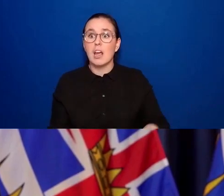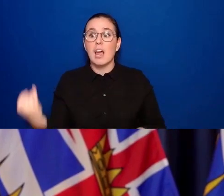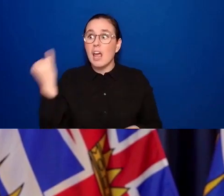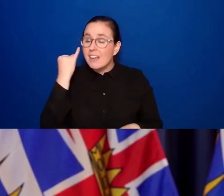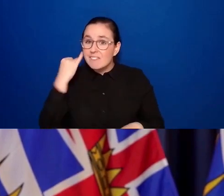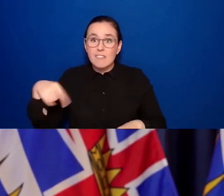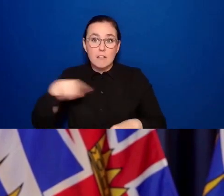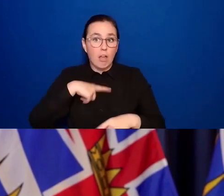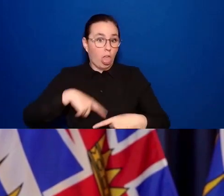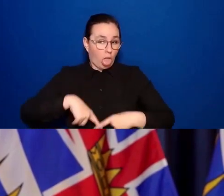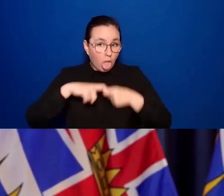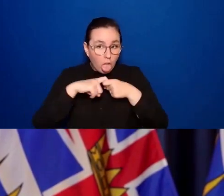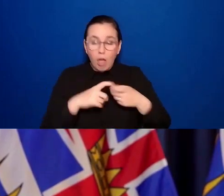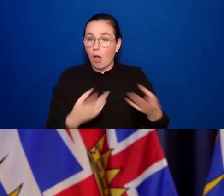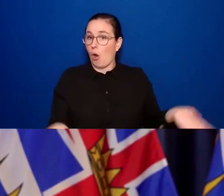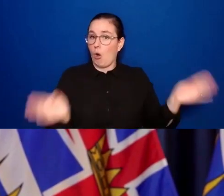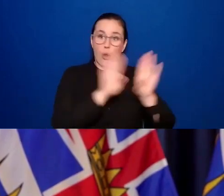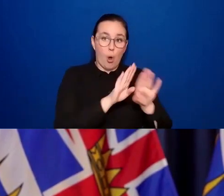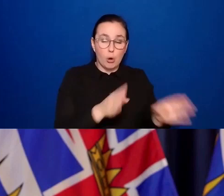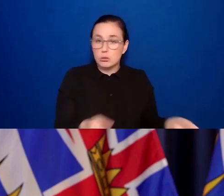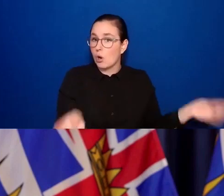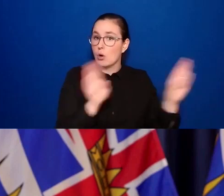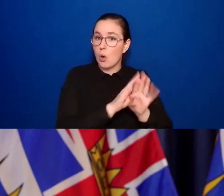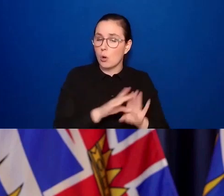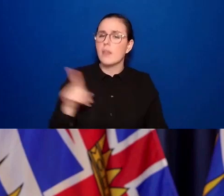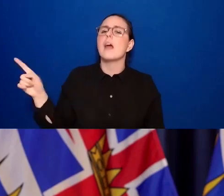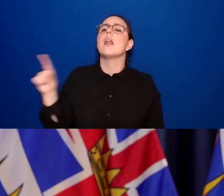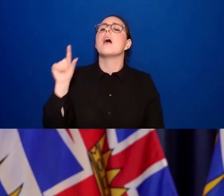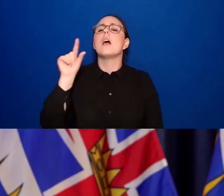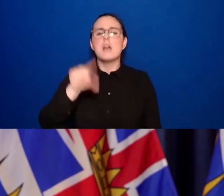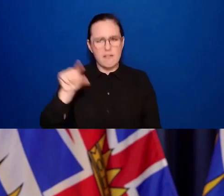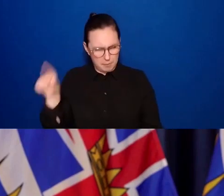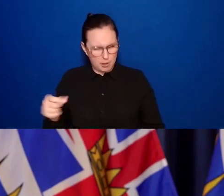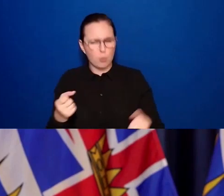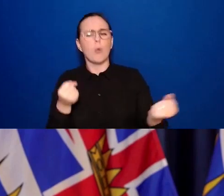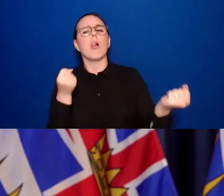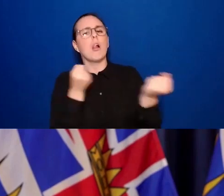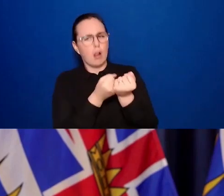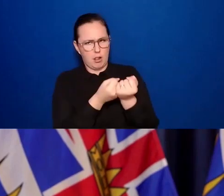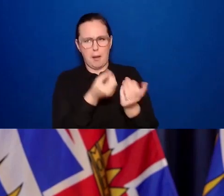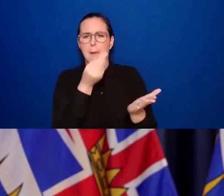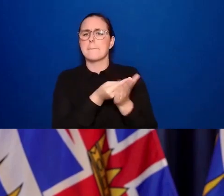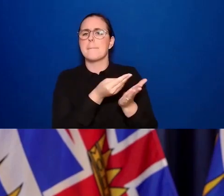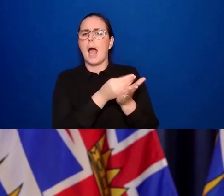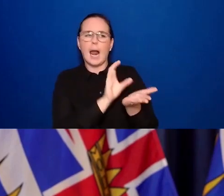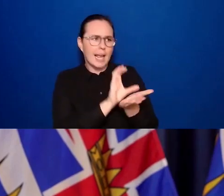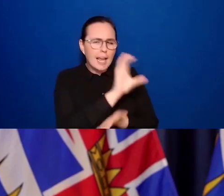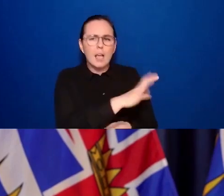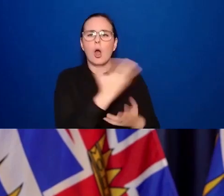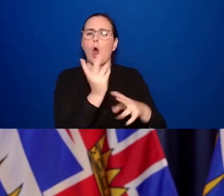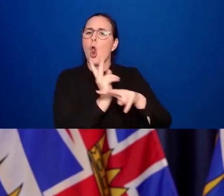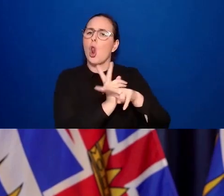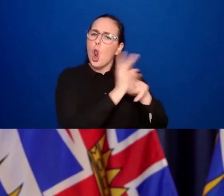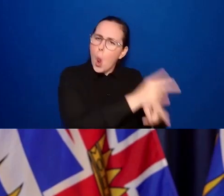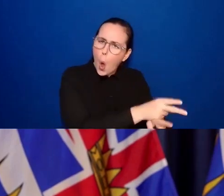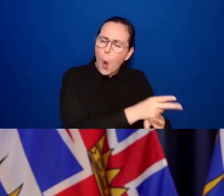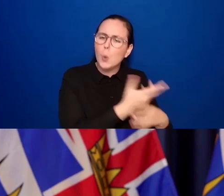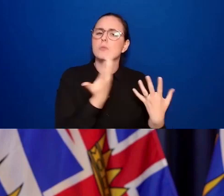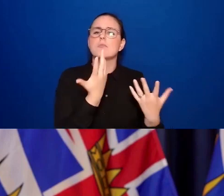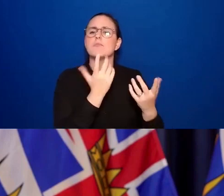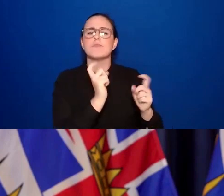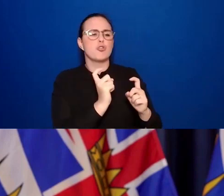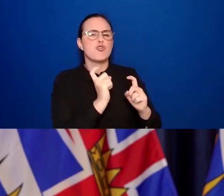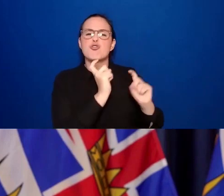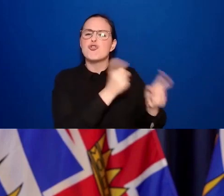operating, that we've had programs in place, mostly grants, sometimes loans, sometimes deferred costs, to make sure they get